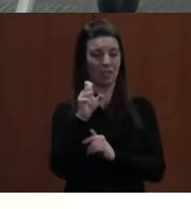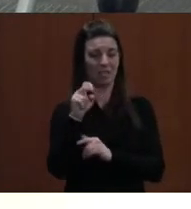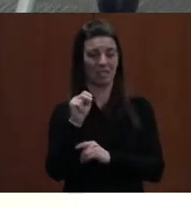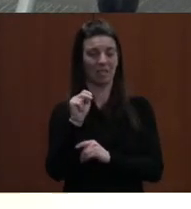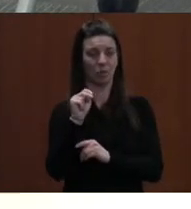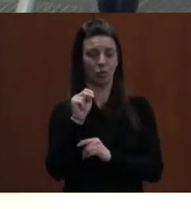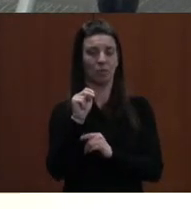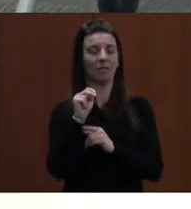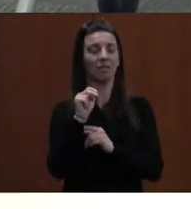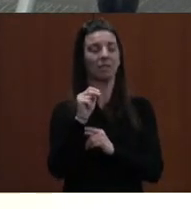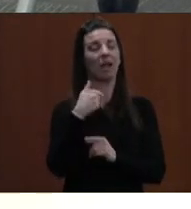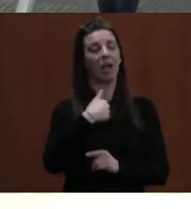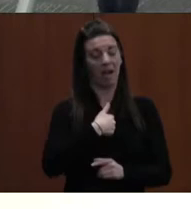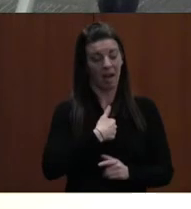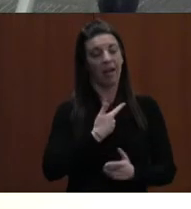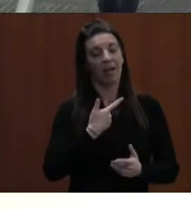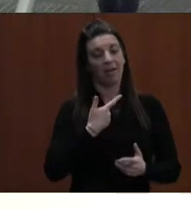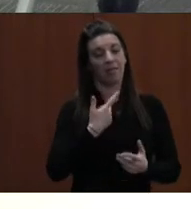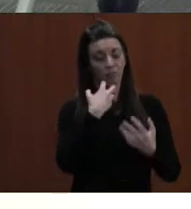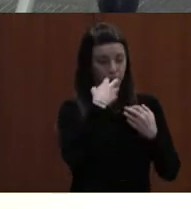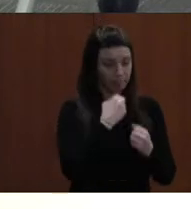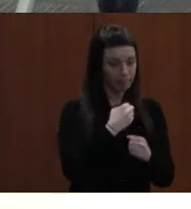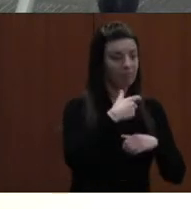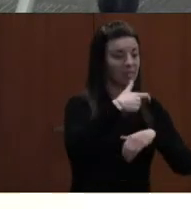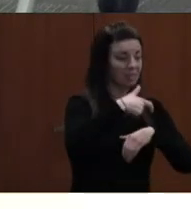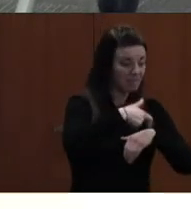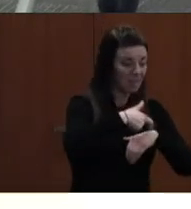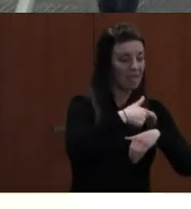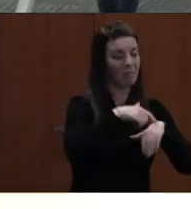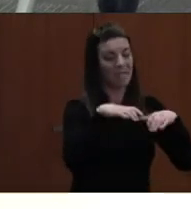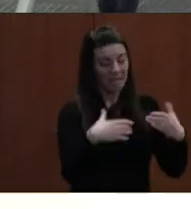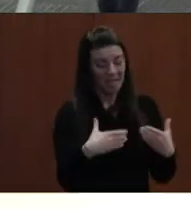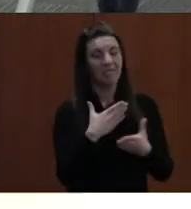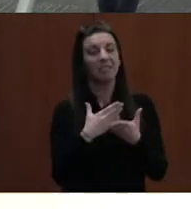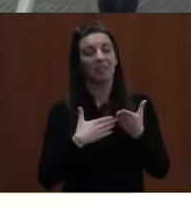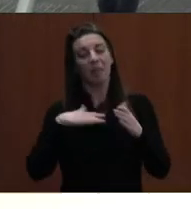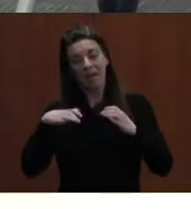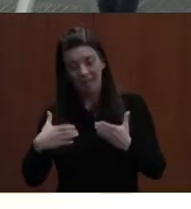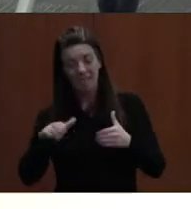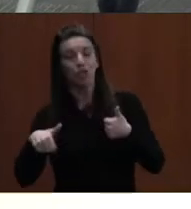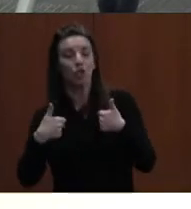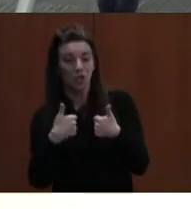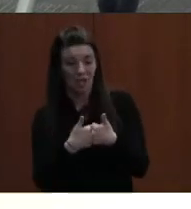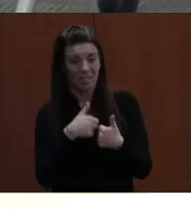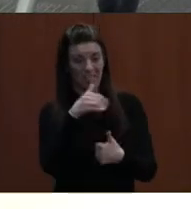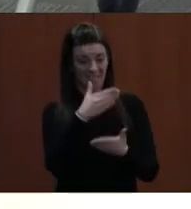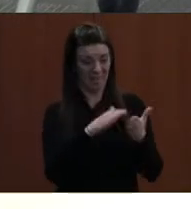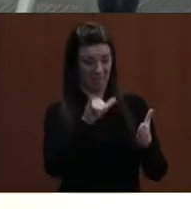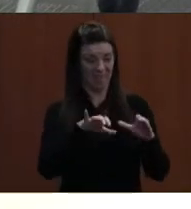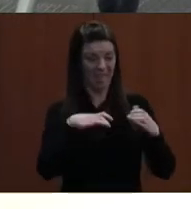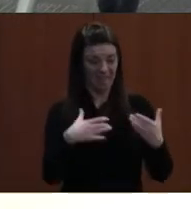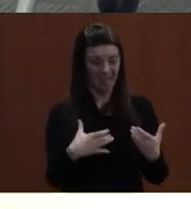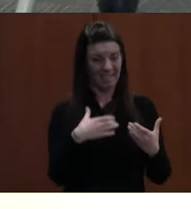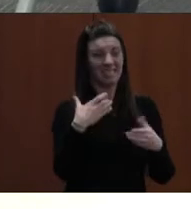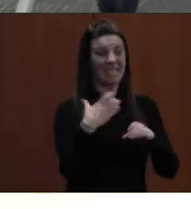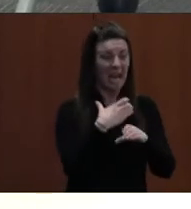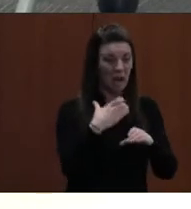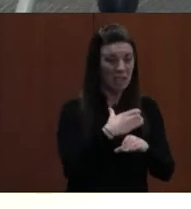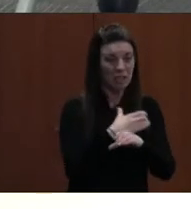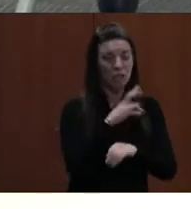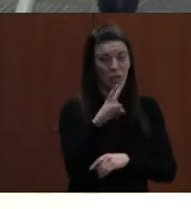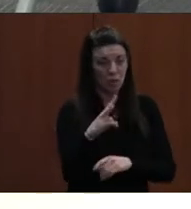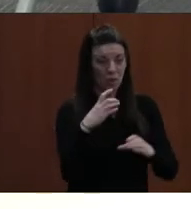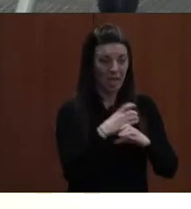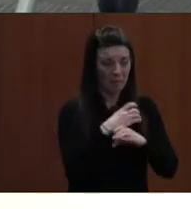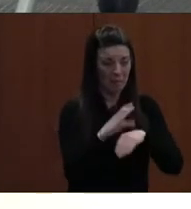student, I take college classes full-time and those classes are very challenging courses. Some of the courses I've taken in the past two years include Calc II, Calc-Based Physics,